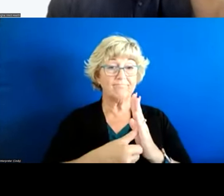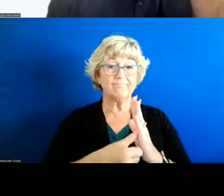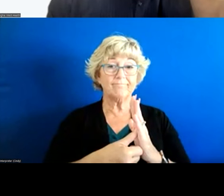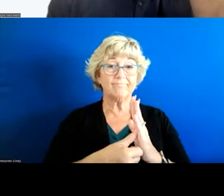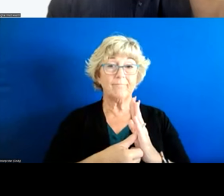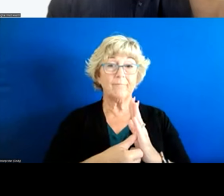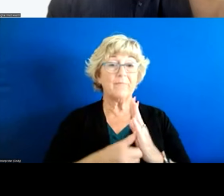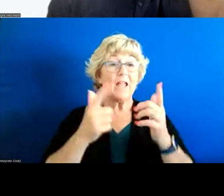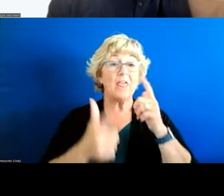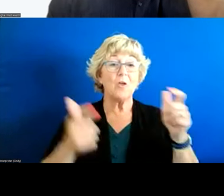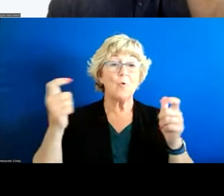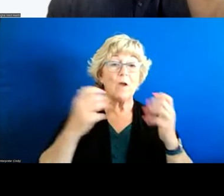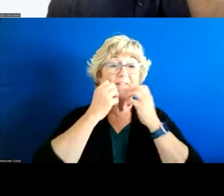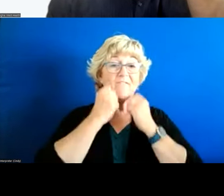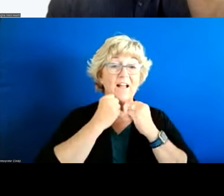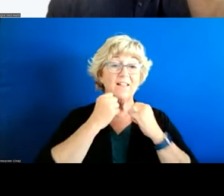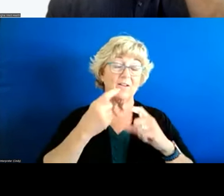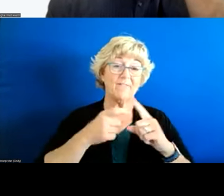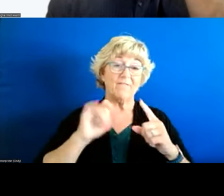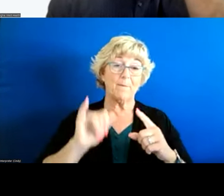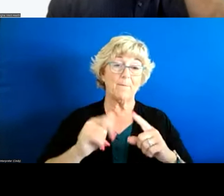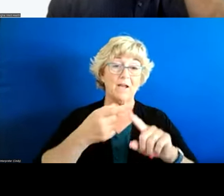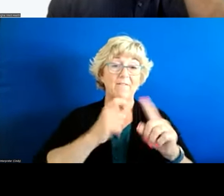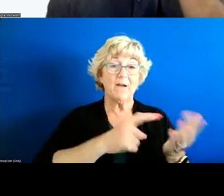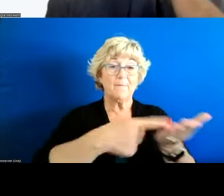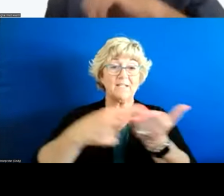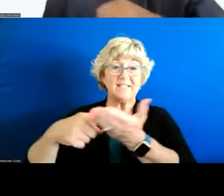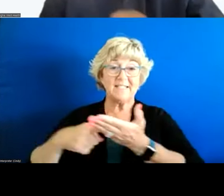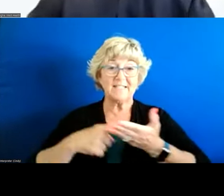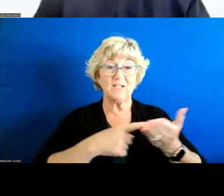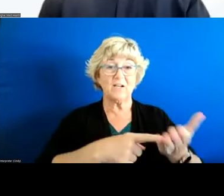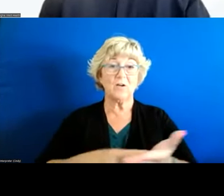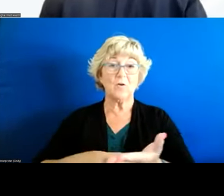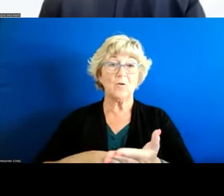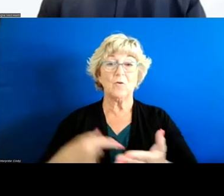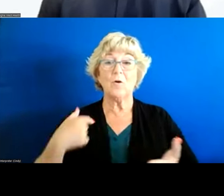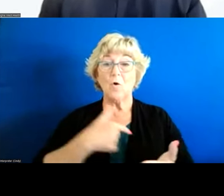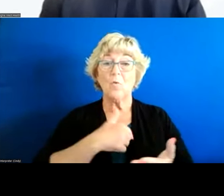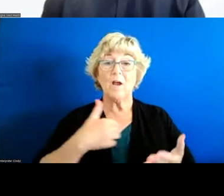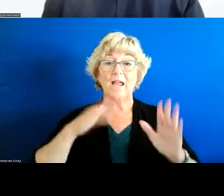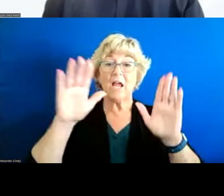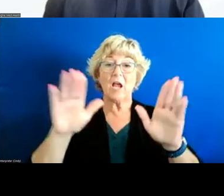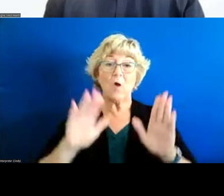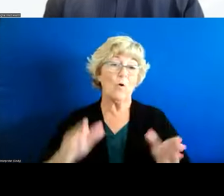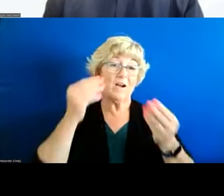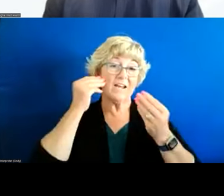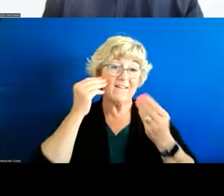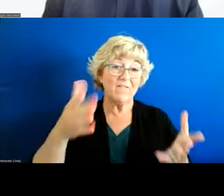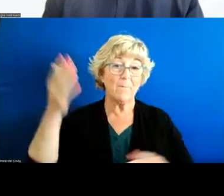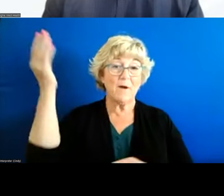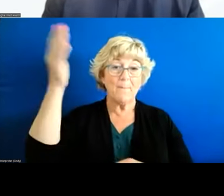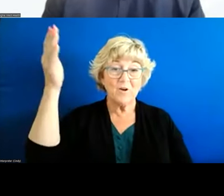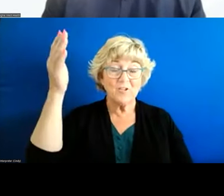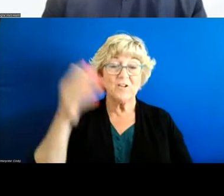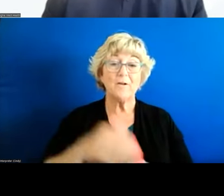greatest value from this group comes from these discussions so we had some wonderful informative presentations and